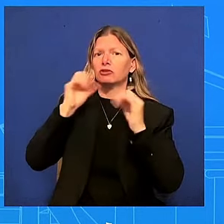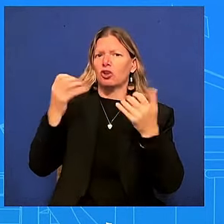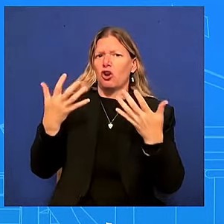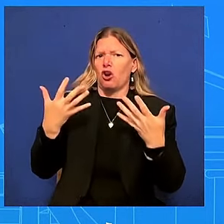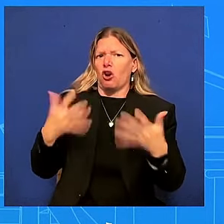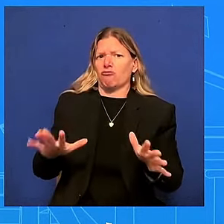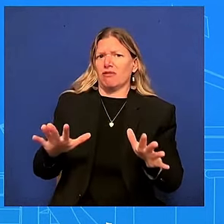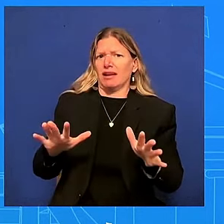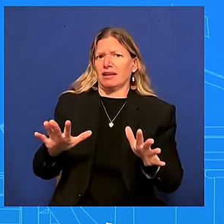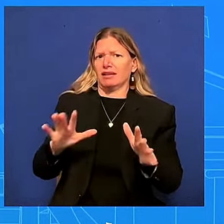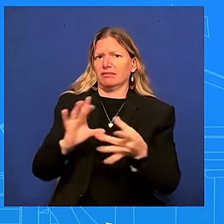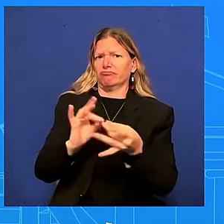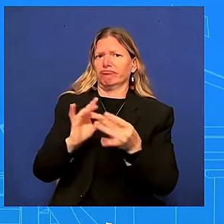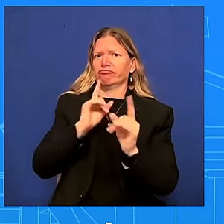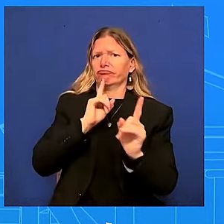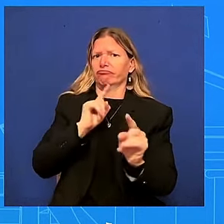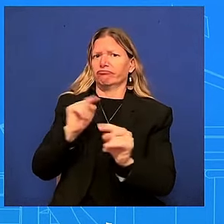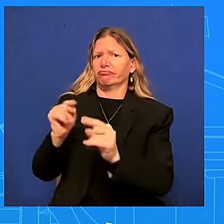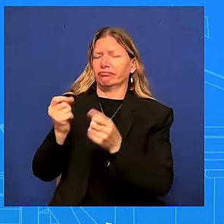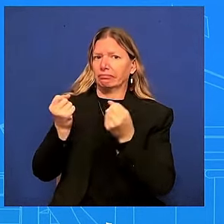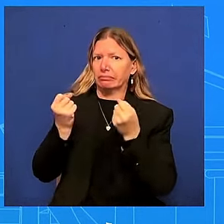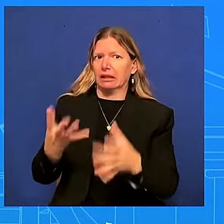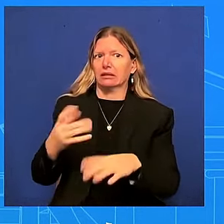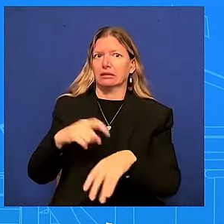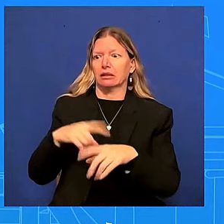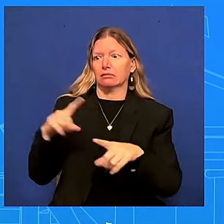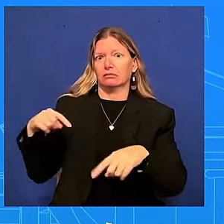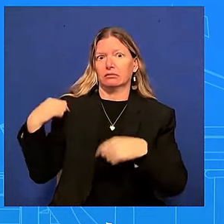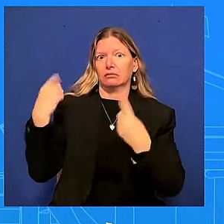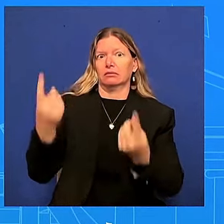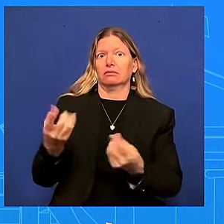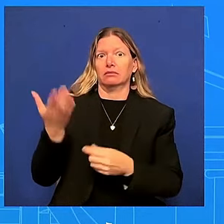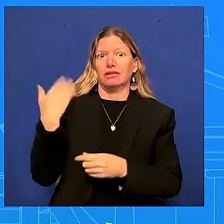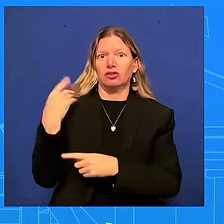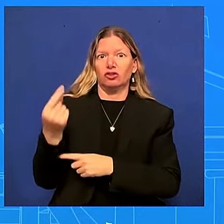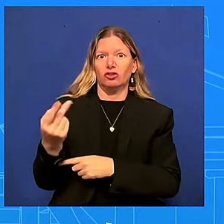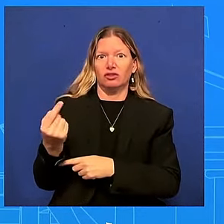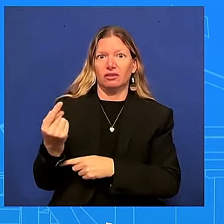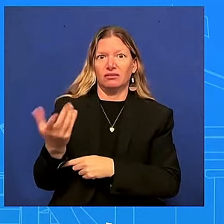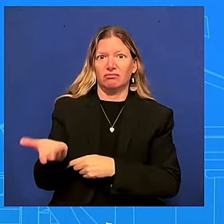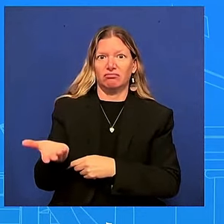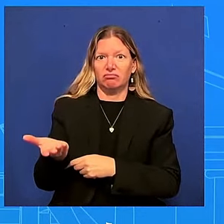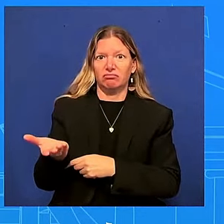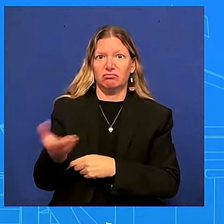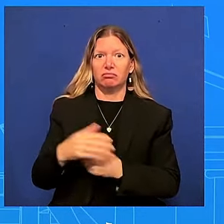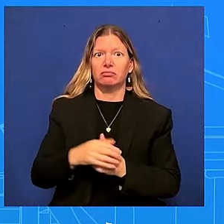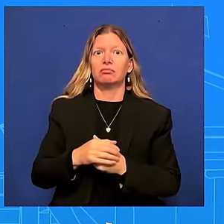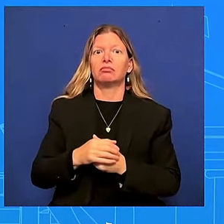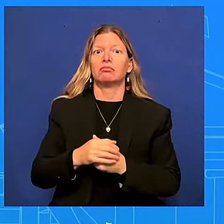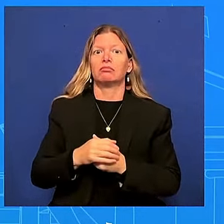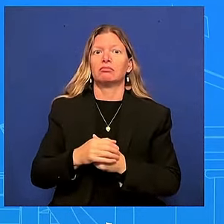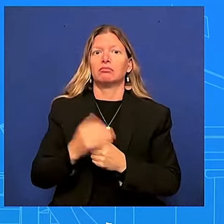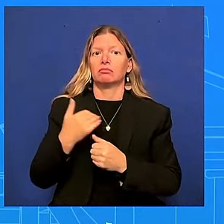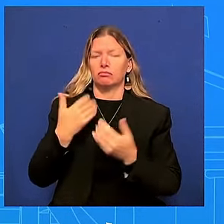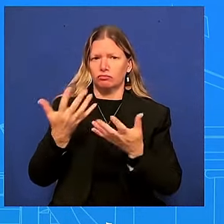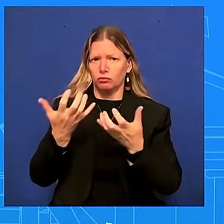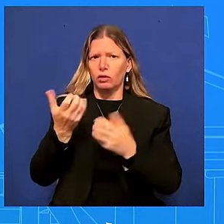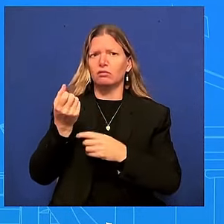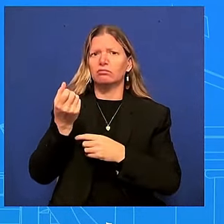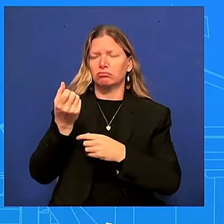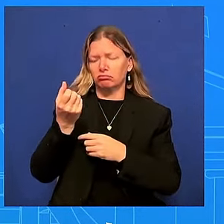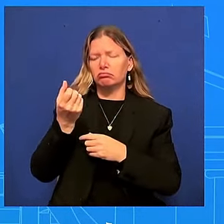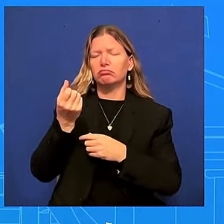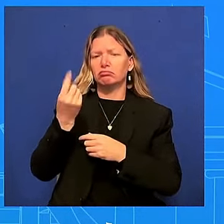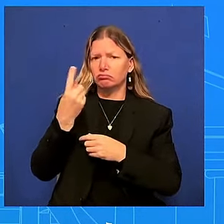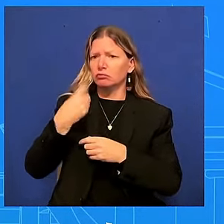and first of all i want to say we understand the concerns we get it the president uh did not have a great night as you all know